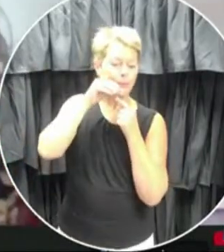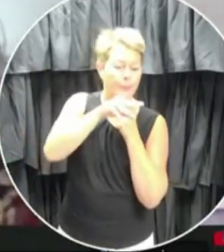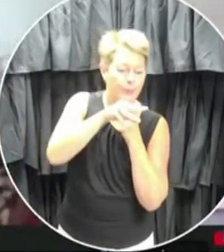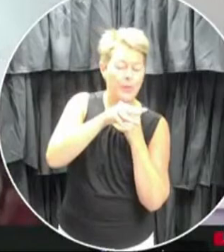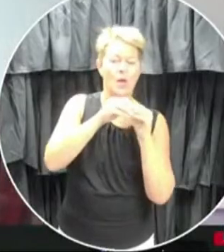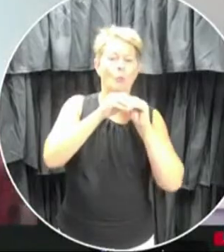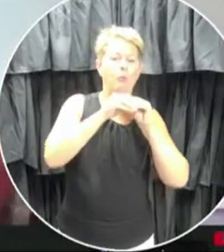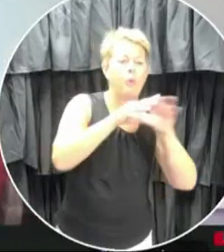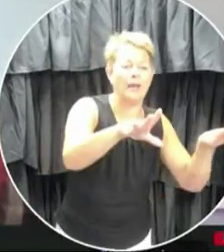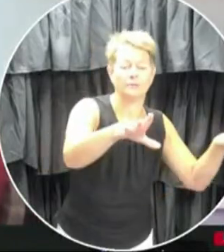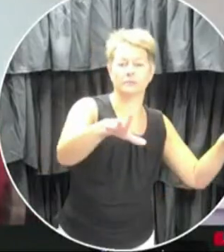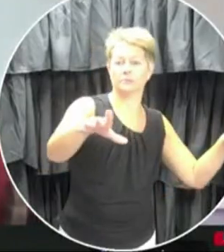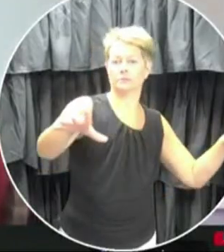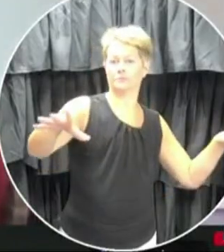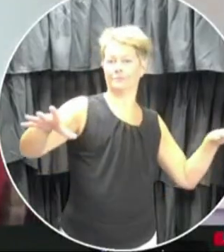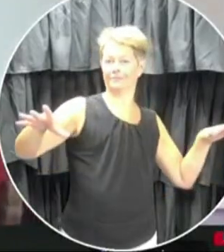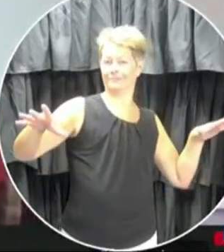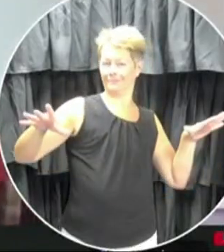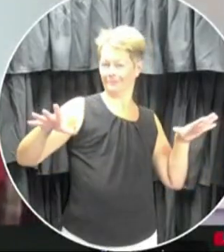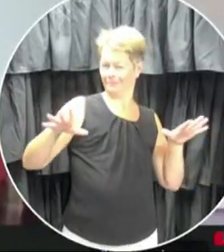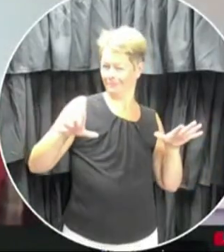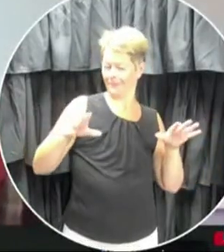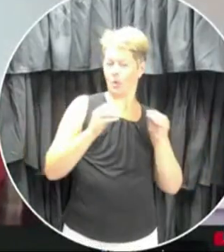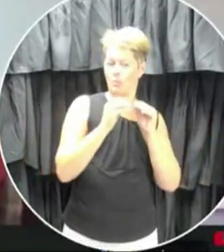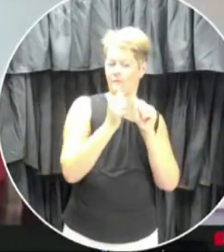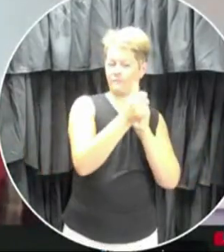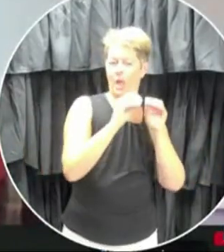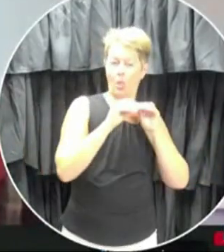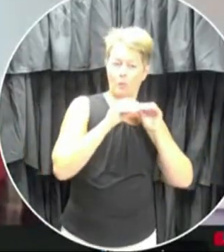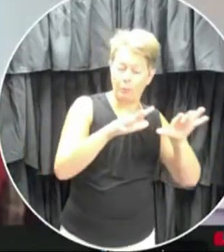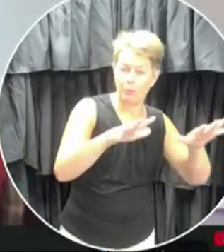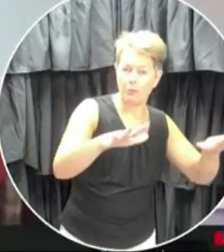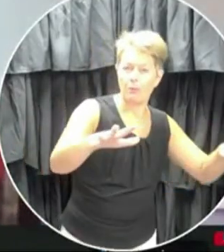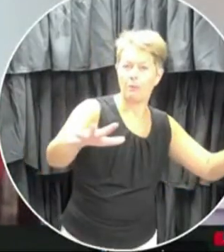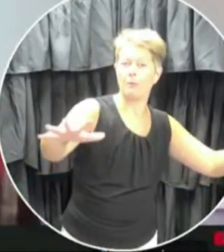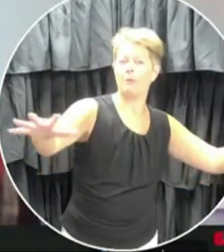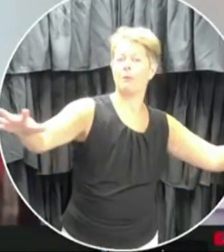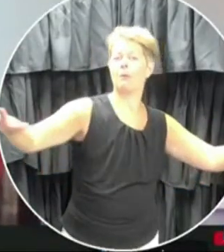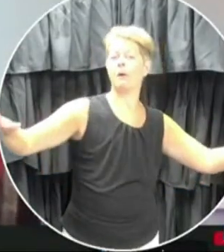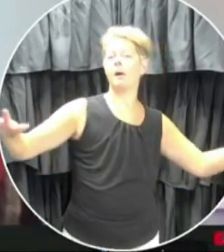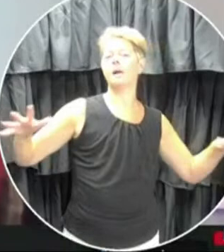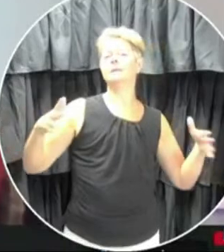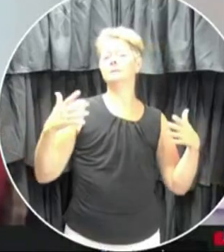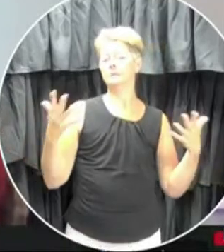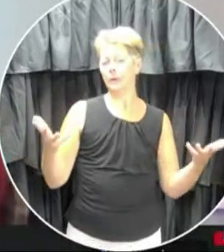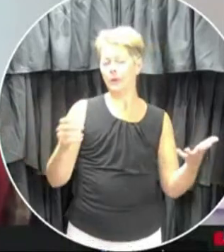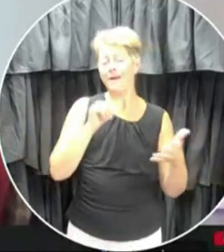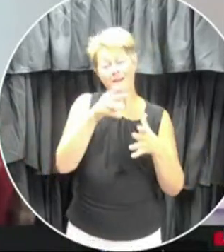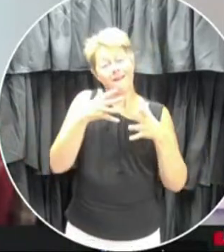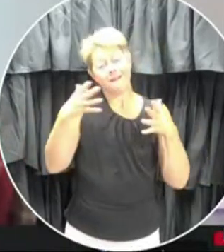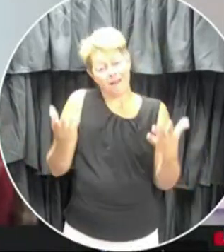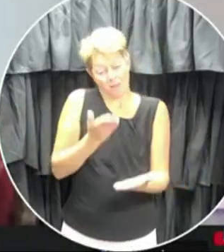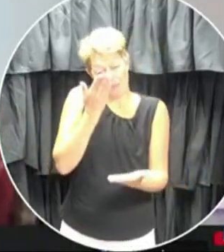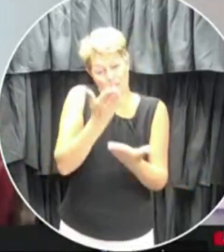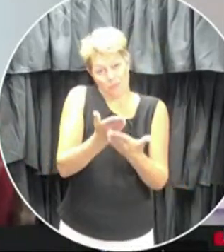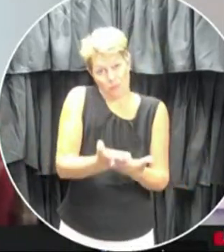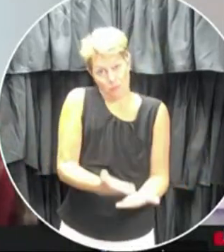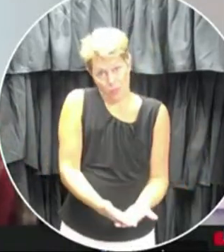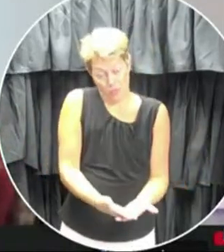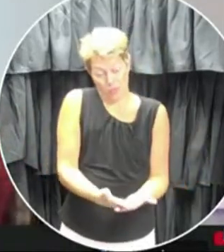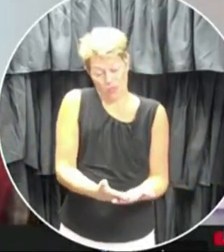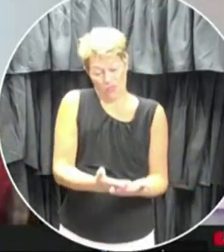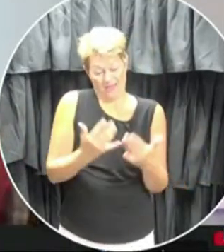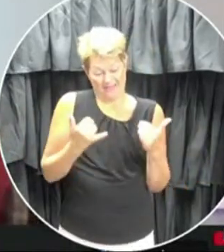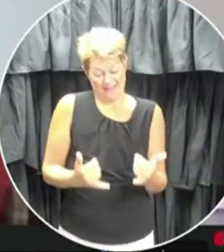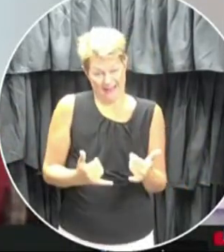be able to spread those particles further in the air. And so, um, there's some, uh, there's not a lot of evidence out there that's looking at